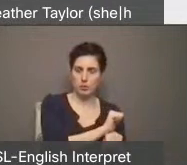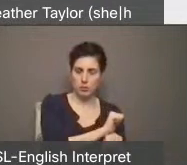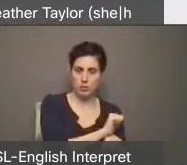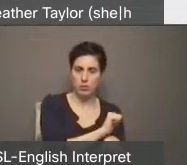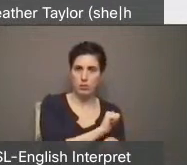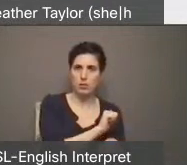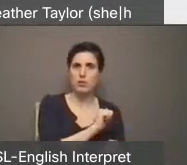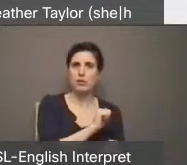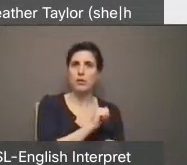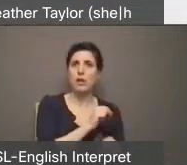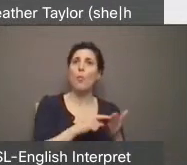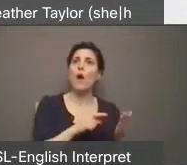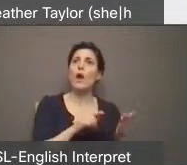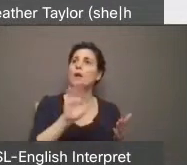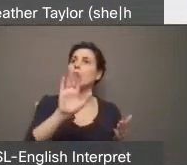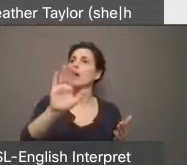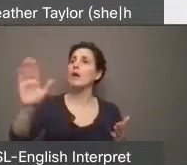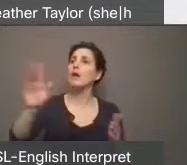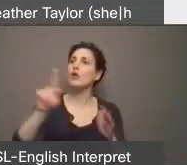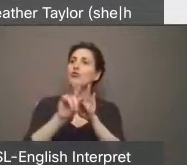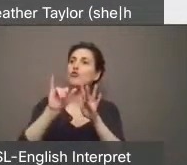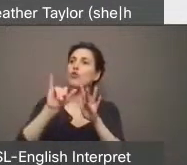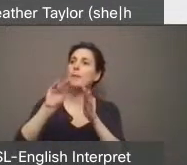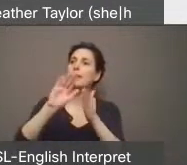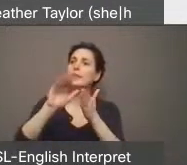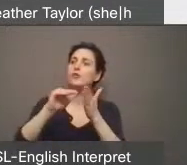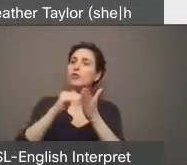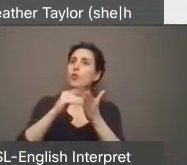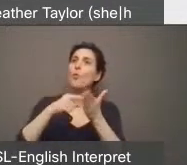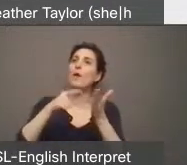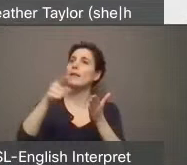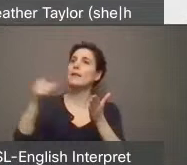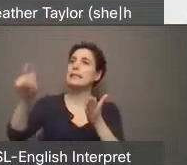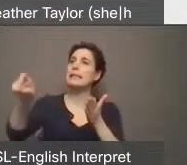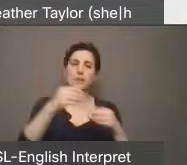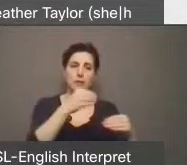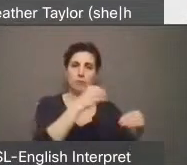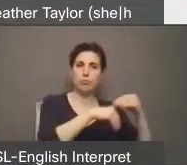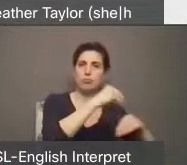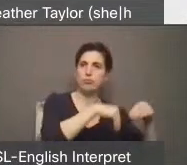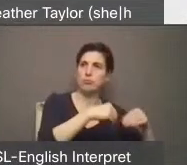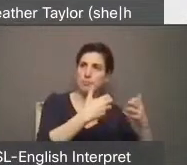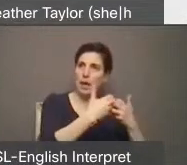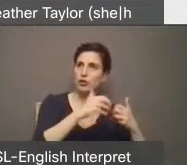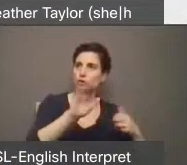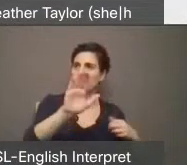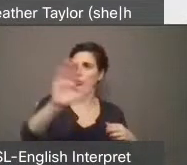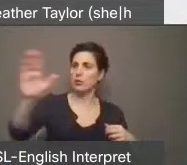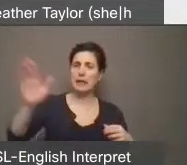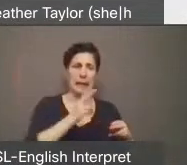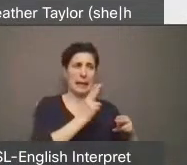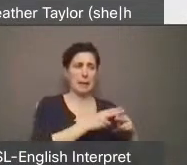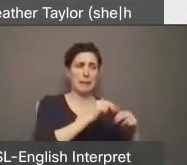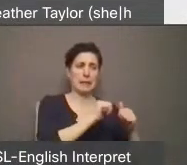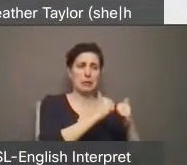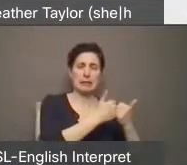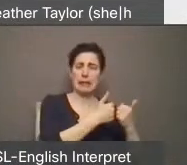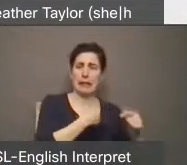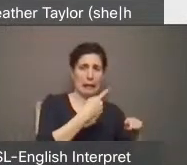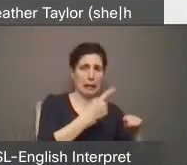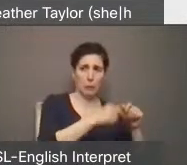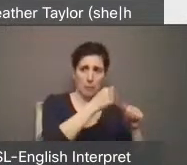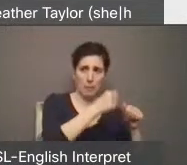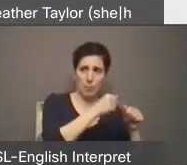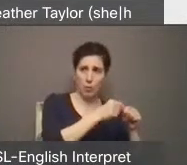specific needs of the way it's distributed through a drop in center. I can't remember the name of the agency, but, but, uh, you